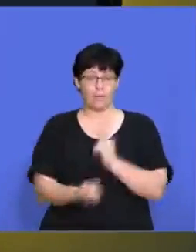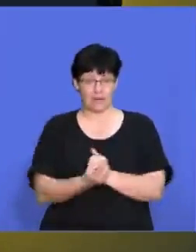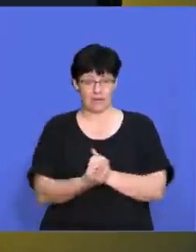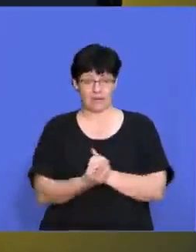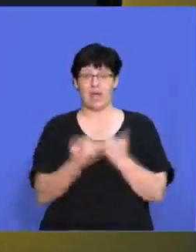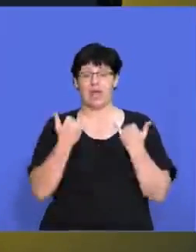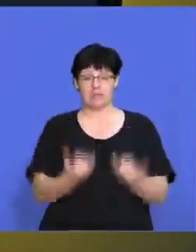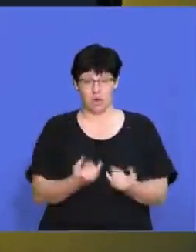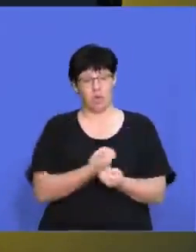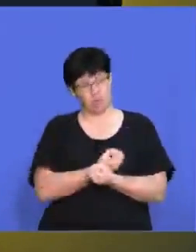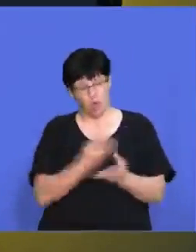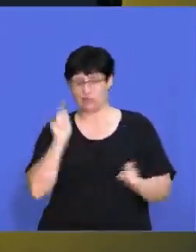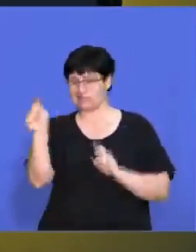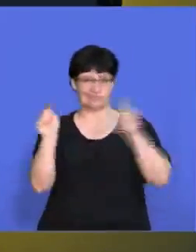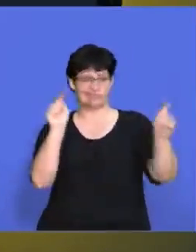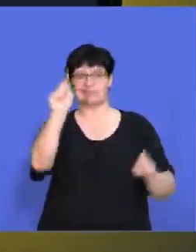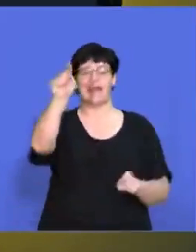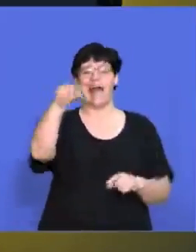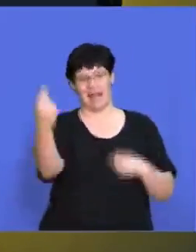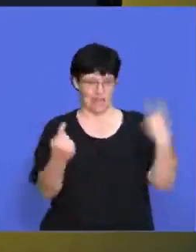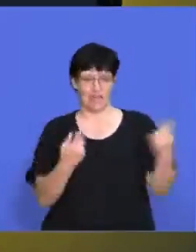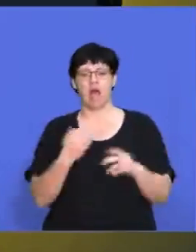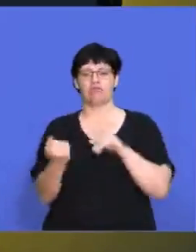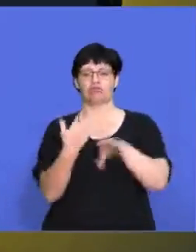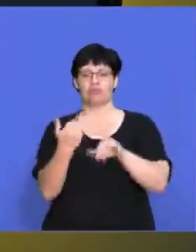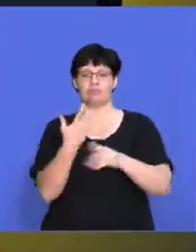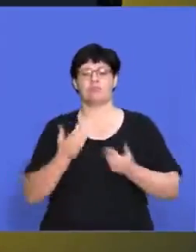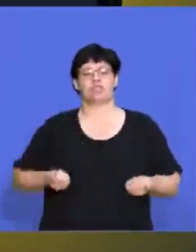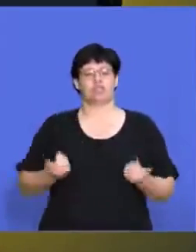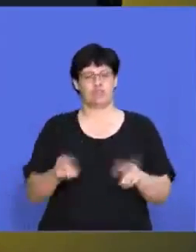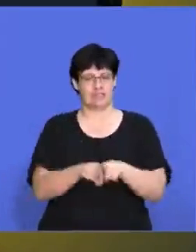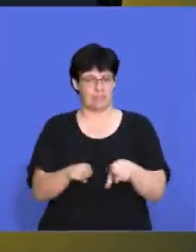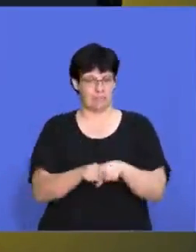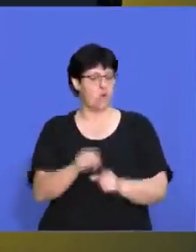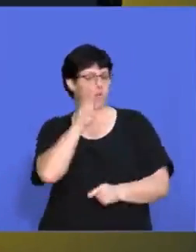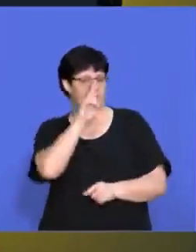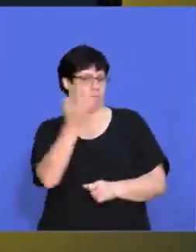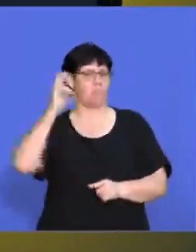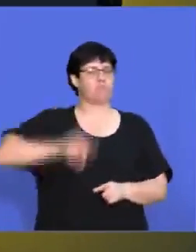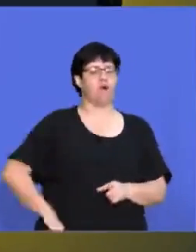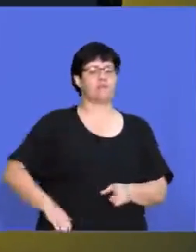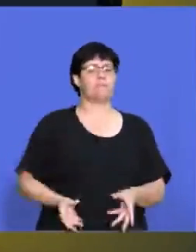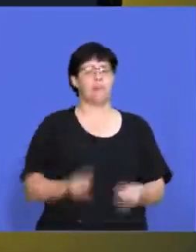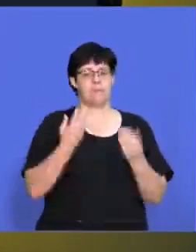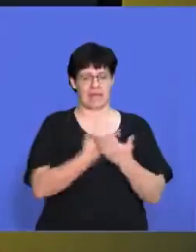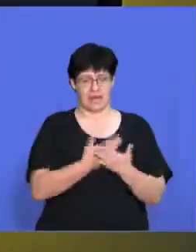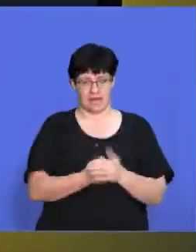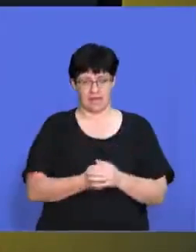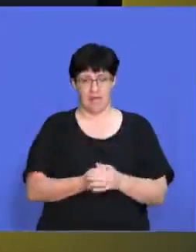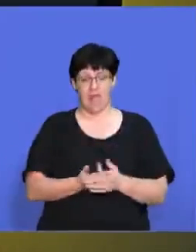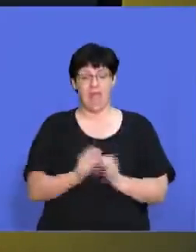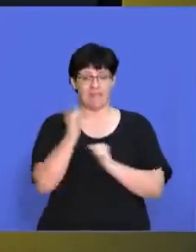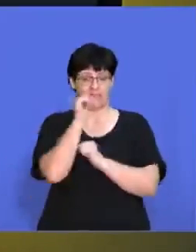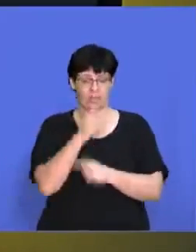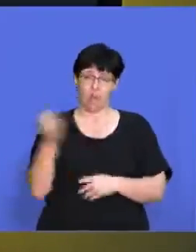that now we have a lot more other companies that also have their own streaming service because they've seen how profitable it is. So if your industry